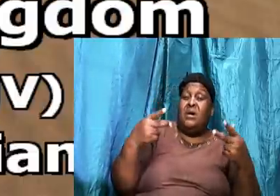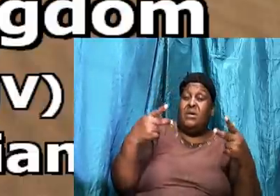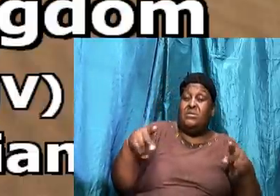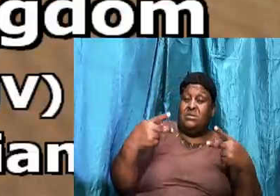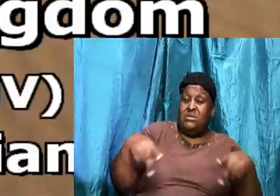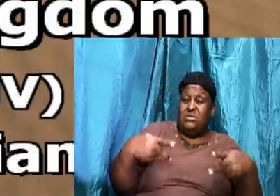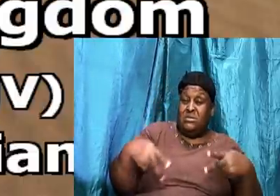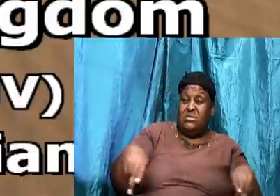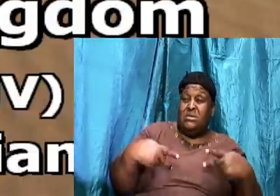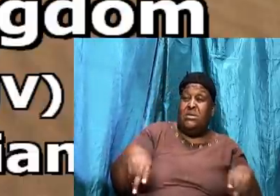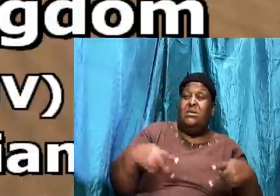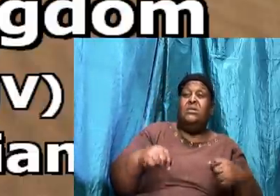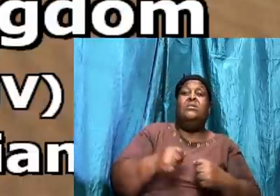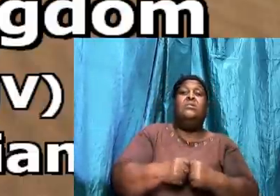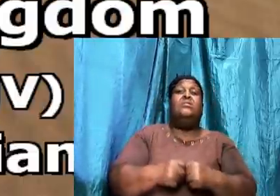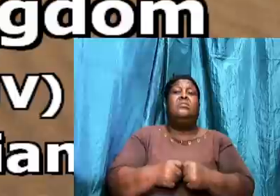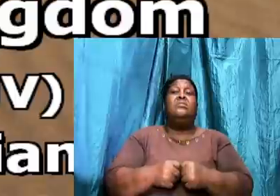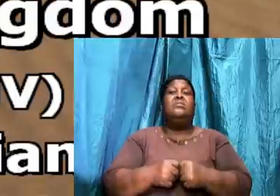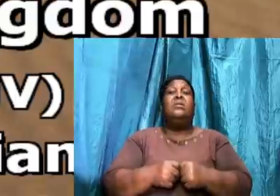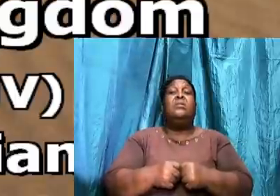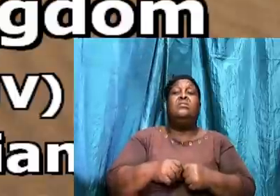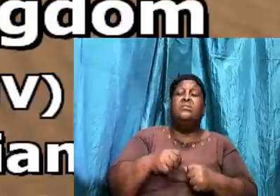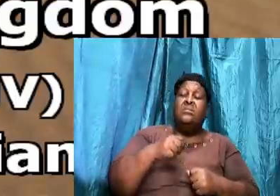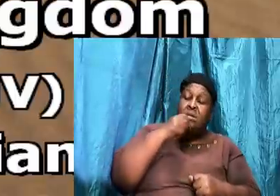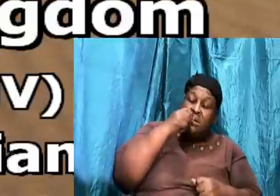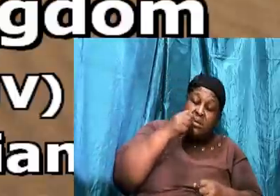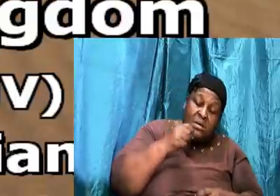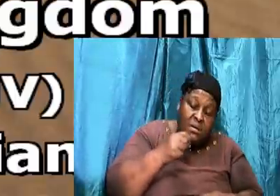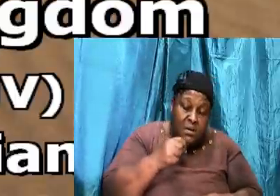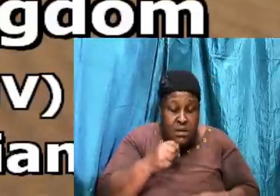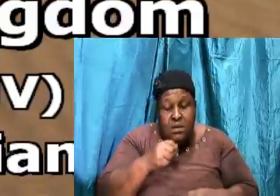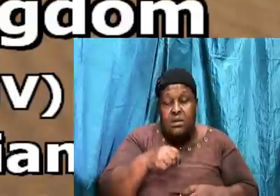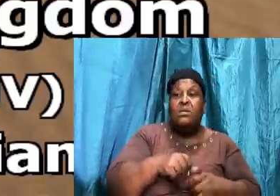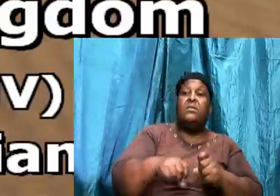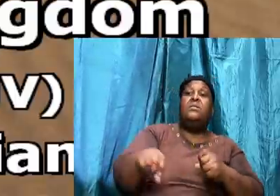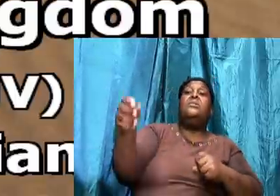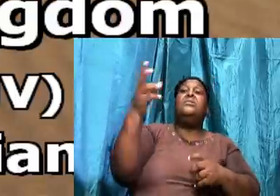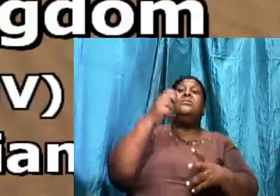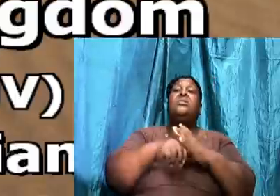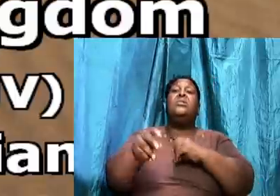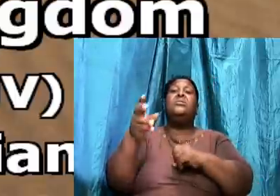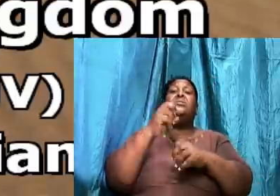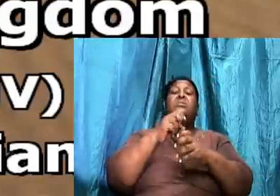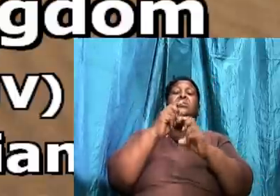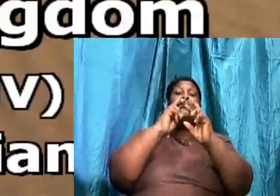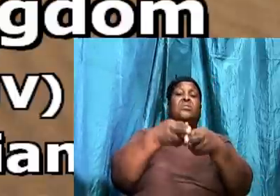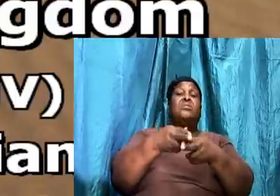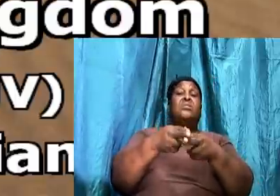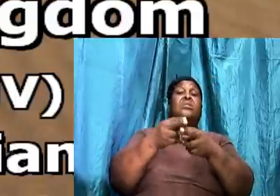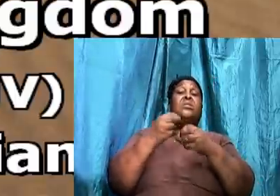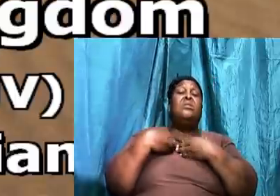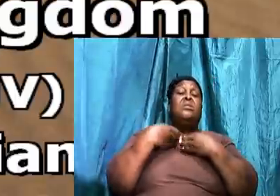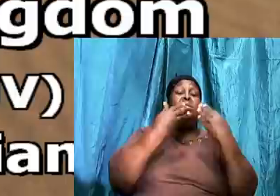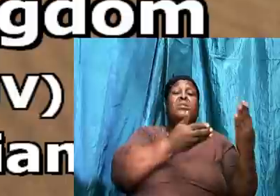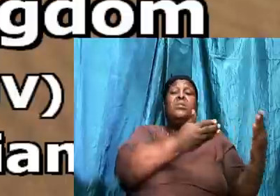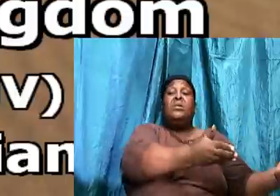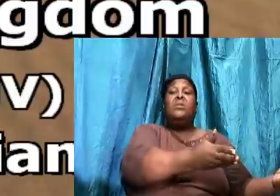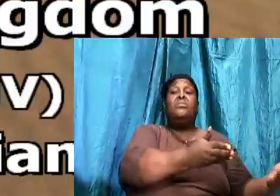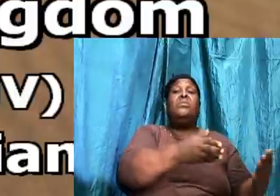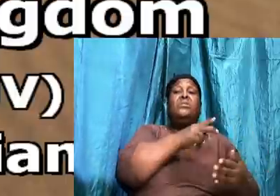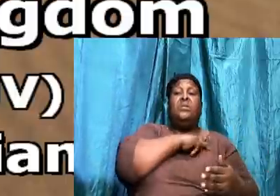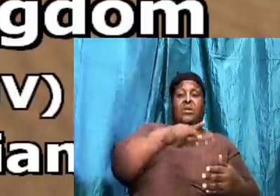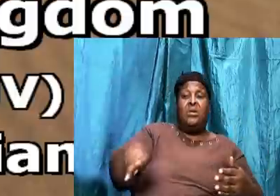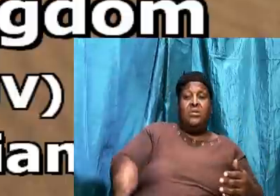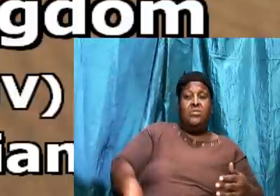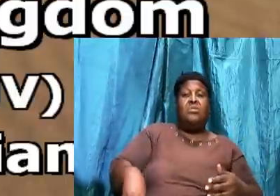extortioners. Nor inherit the kingdom. If you are not giving God his due. The same is a thief.